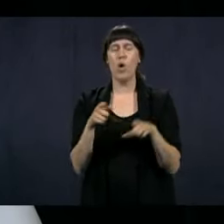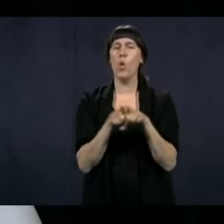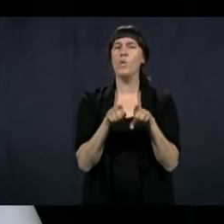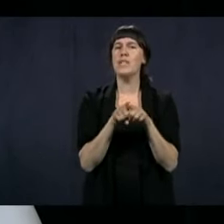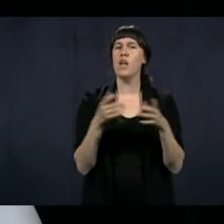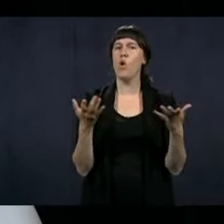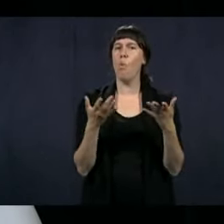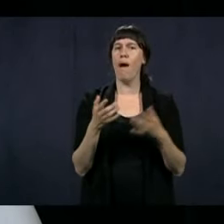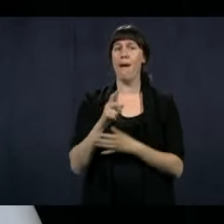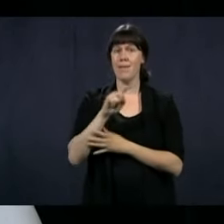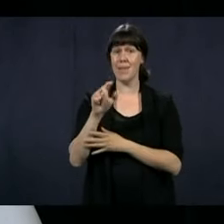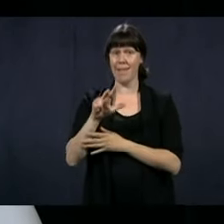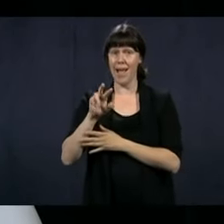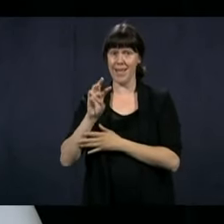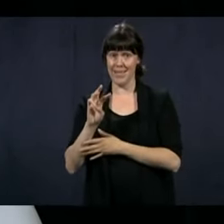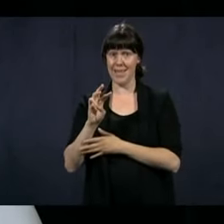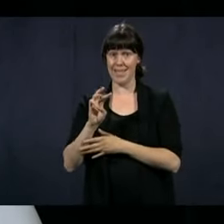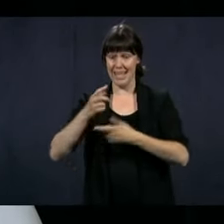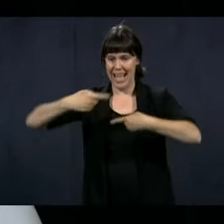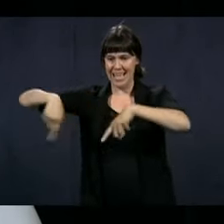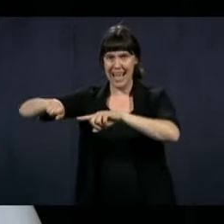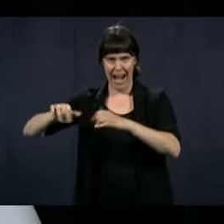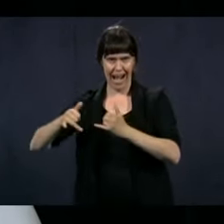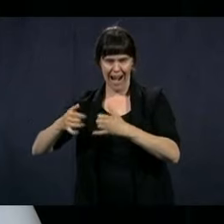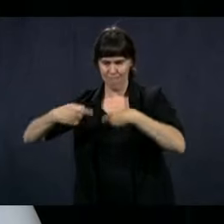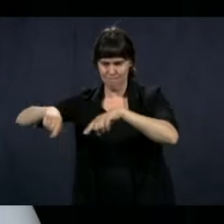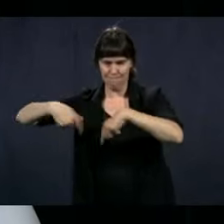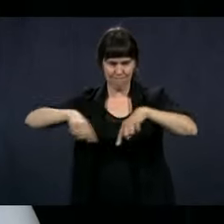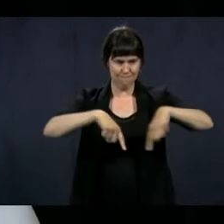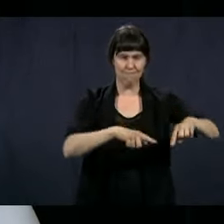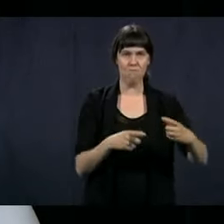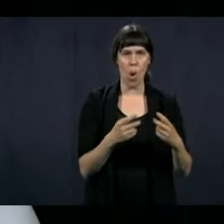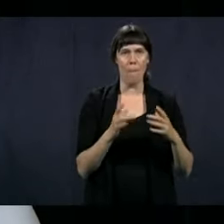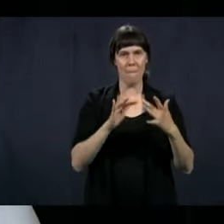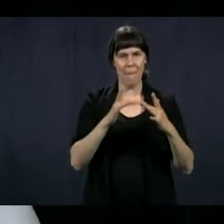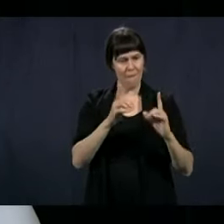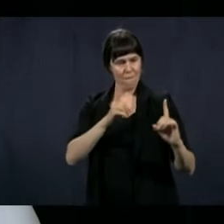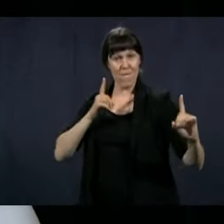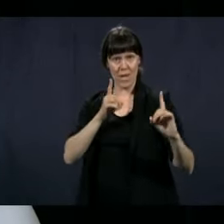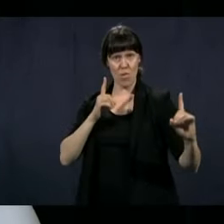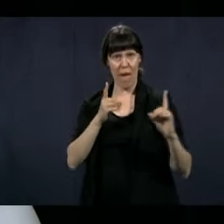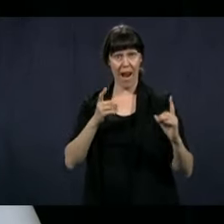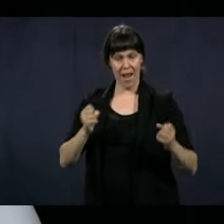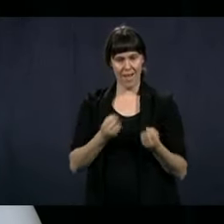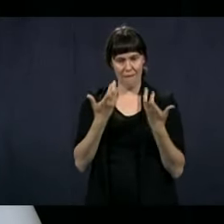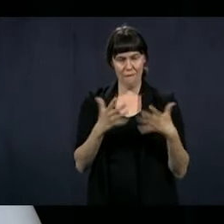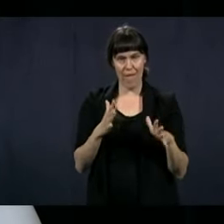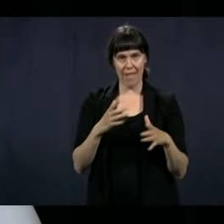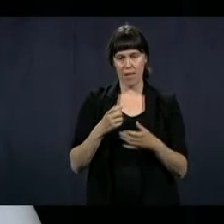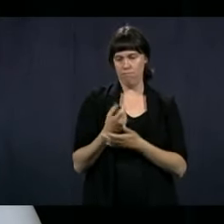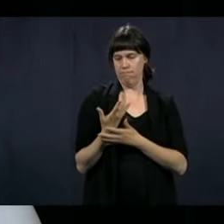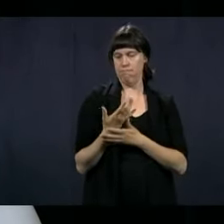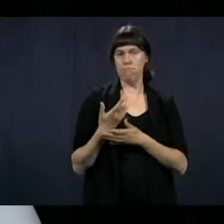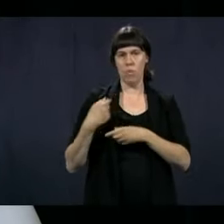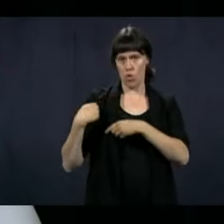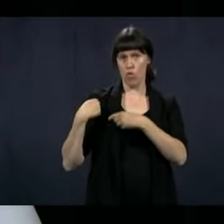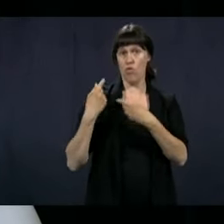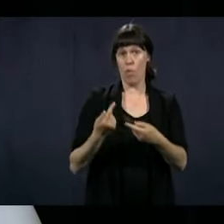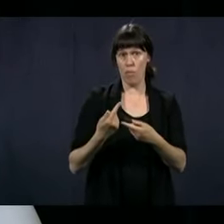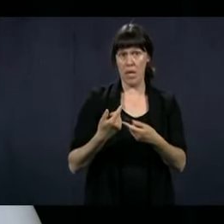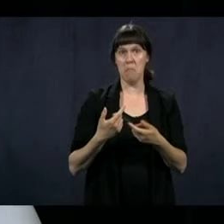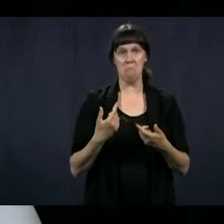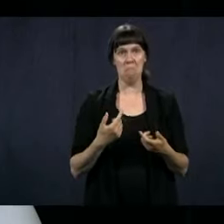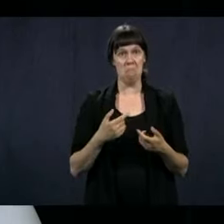and tribunals. And there are also 36 rooms for virtual hearings that have been created in the past few weeks that are